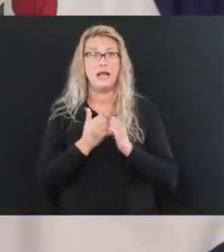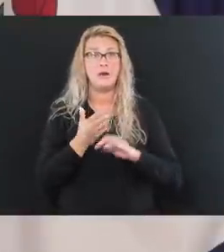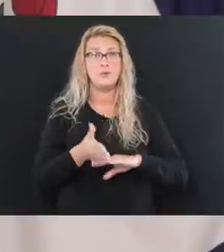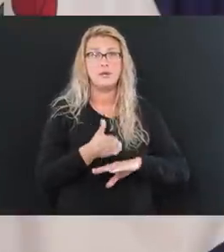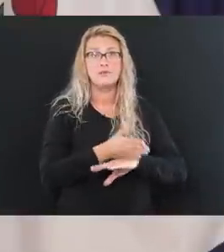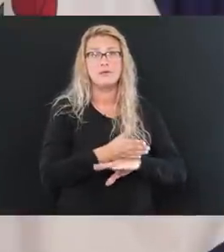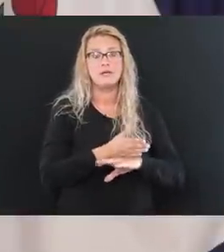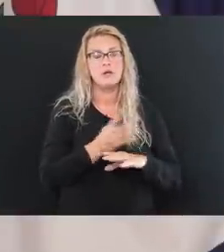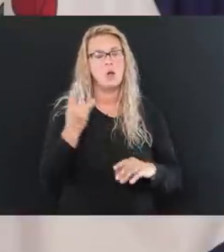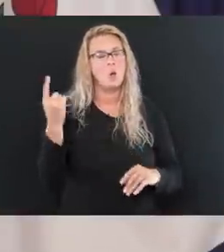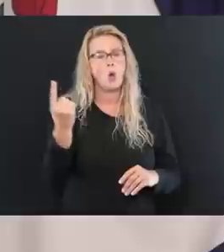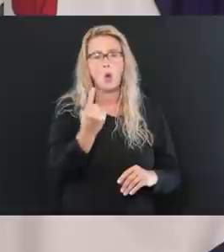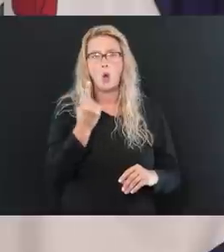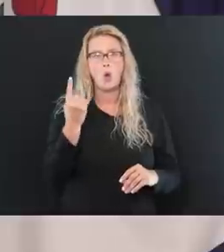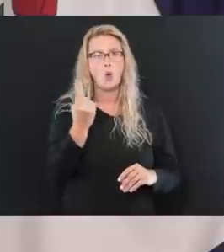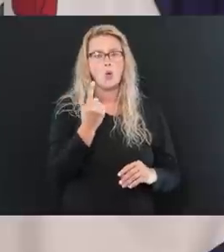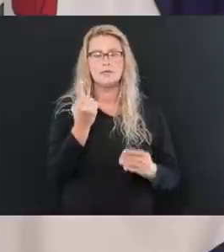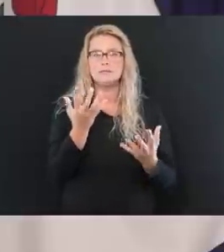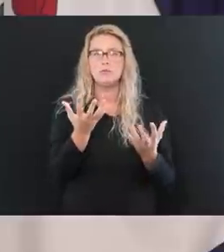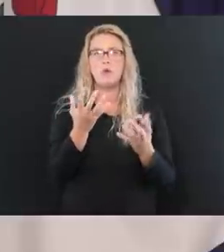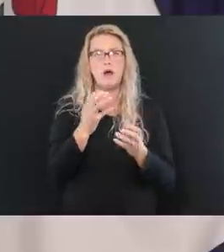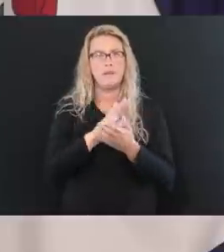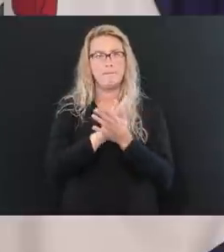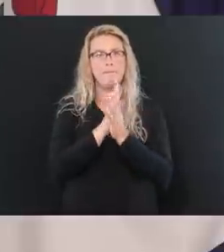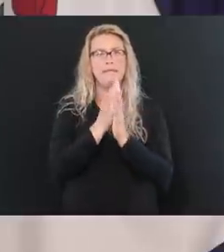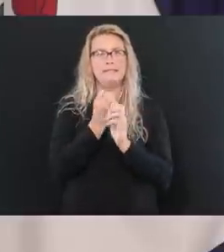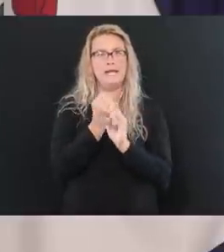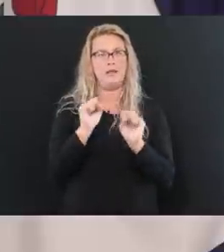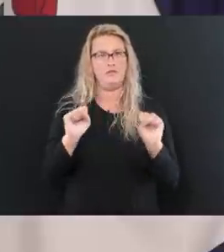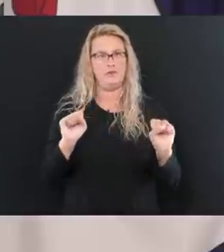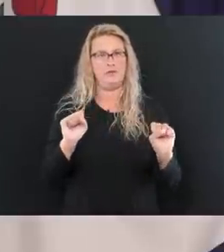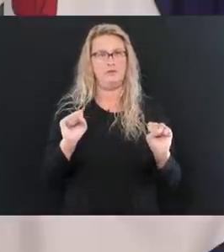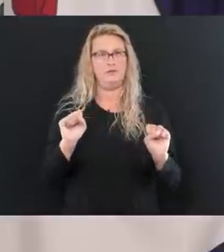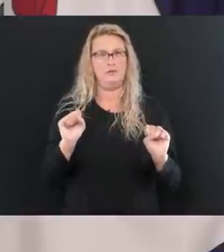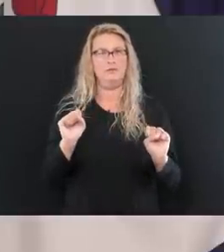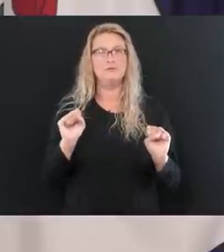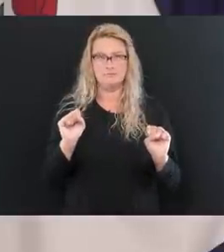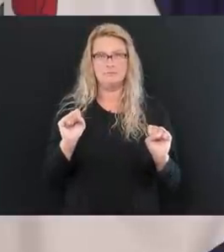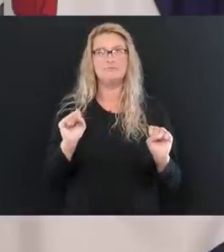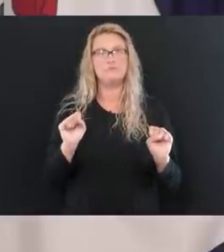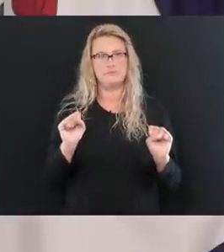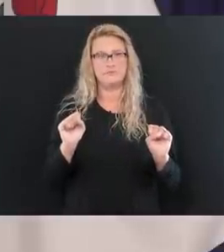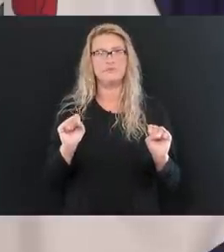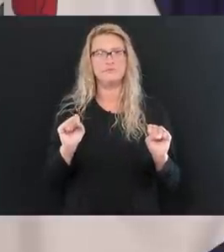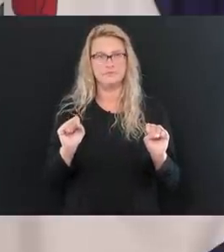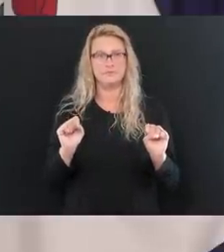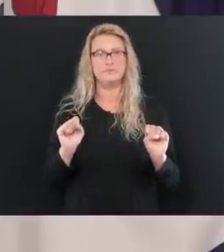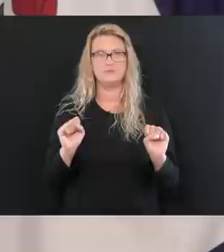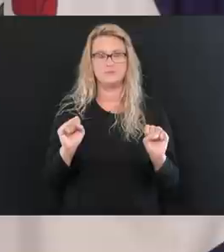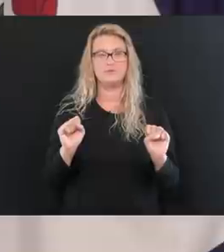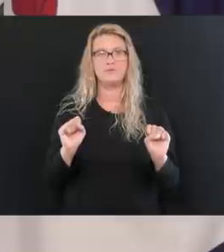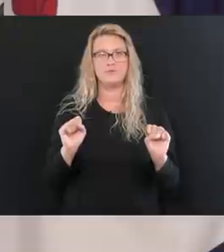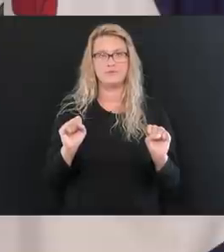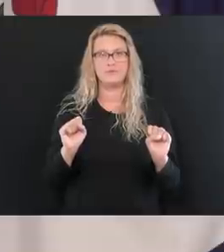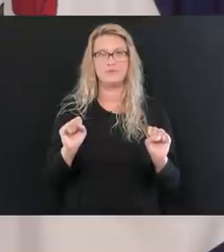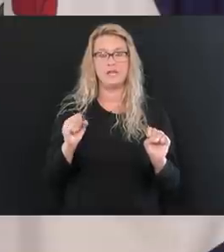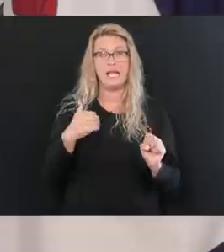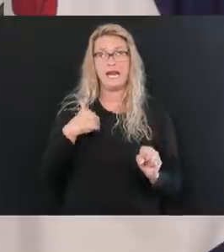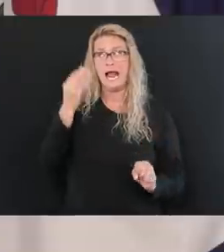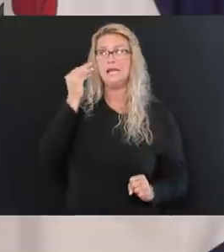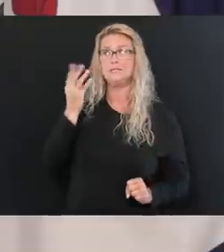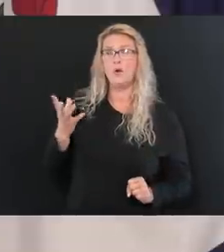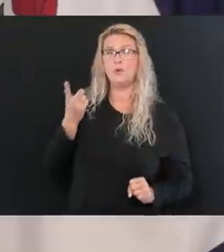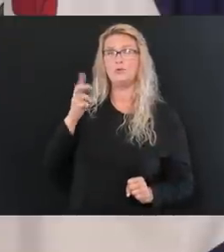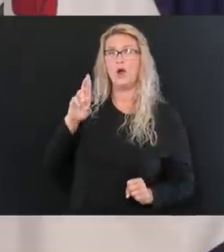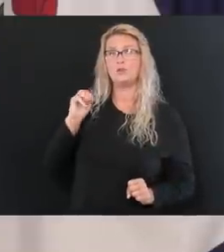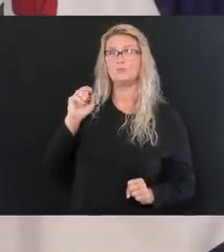foremost be ultra, ultra safe, but absolutely the, the, the key, you know, I told Dr. Marsh this